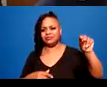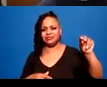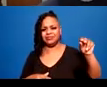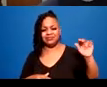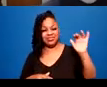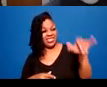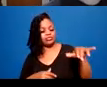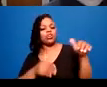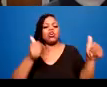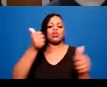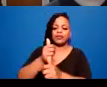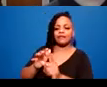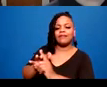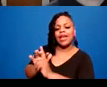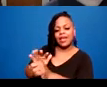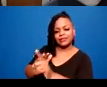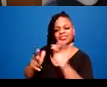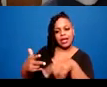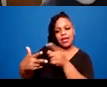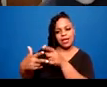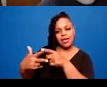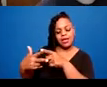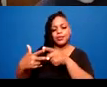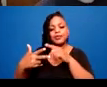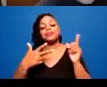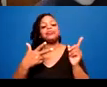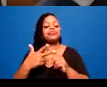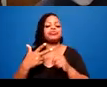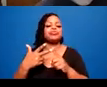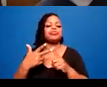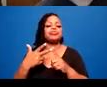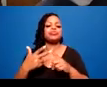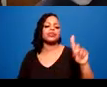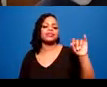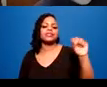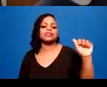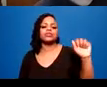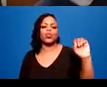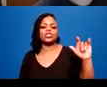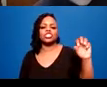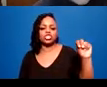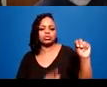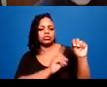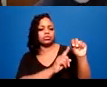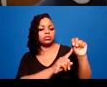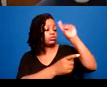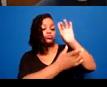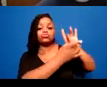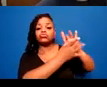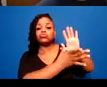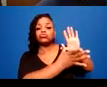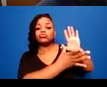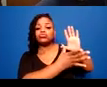Or disassociation, which falls under freeze. And that could be in order to cope with the